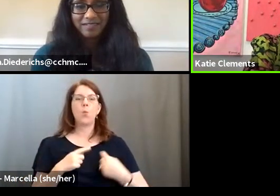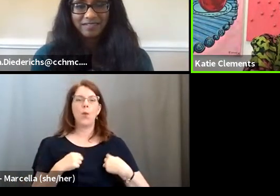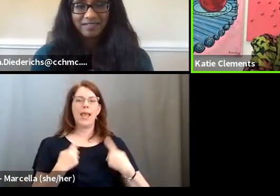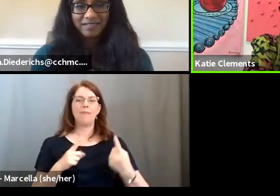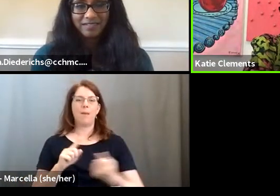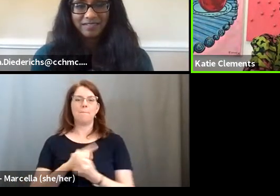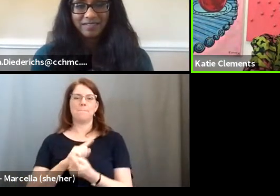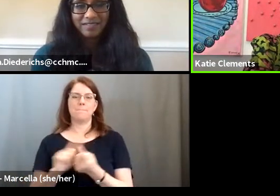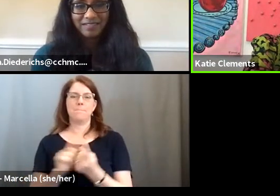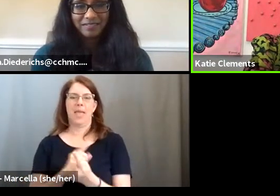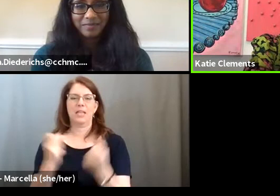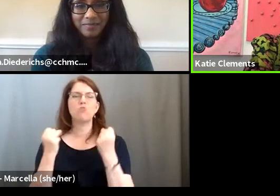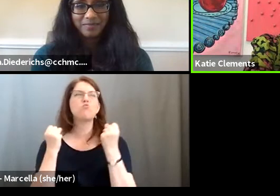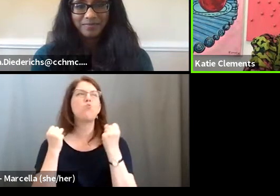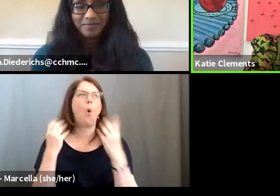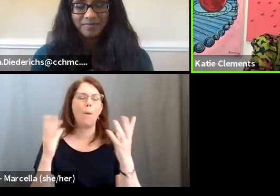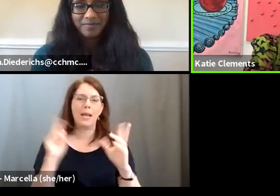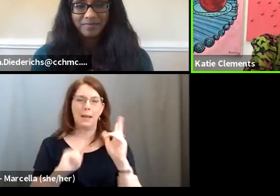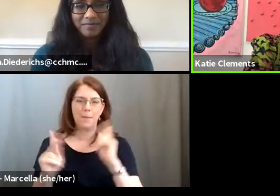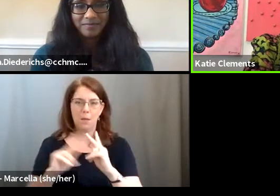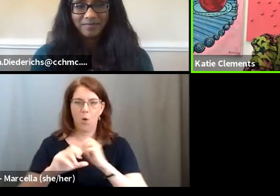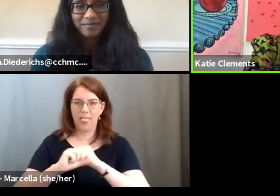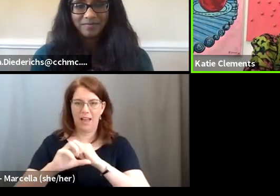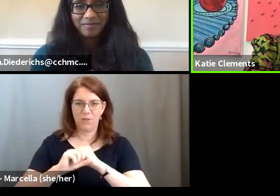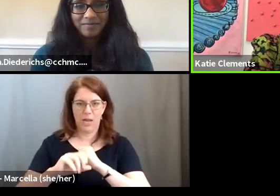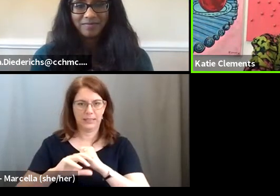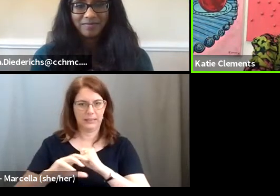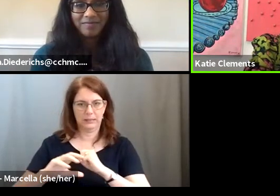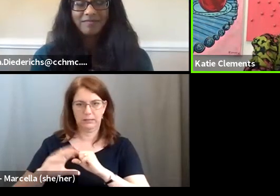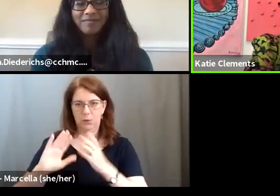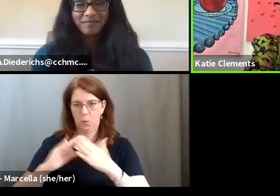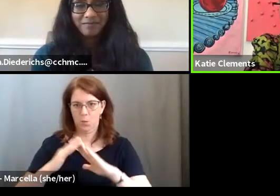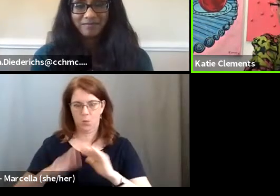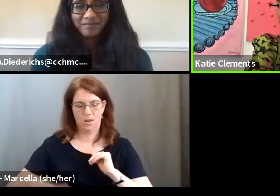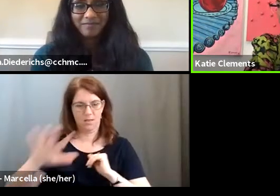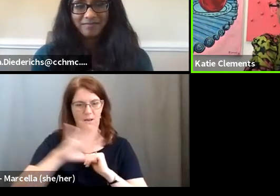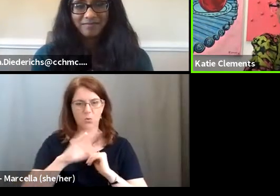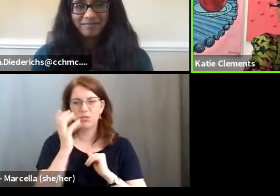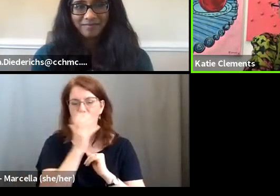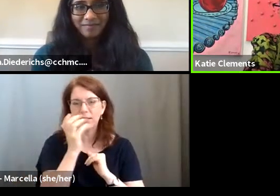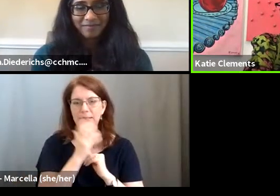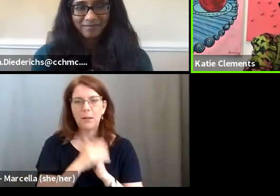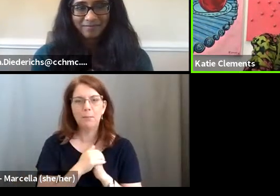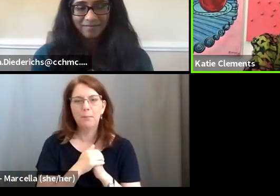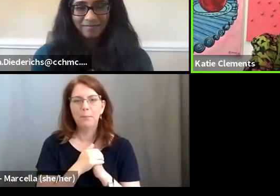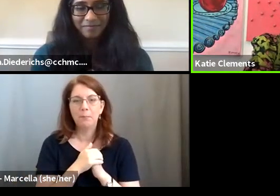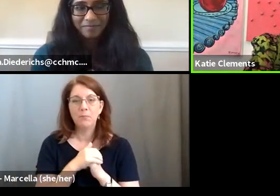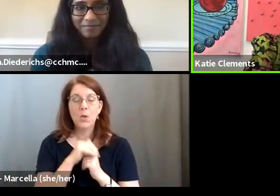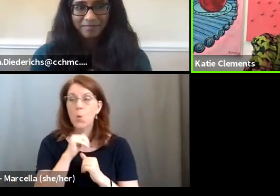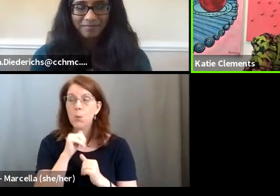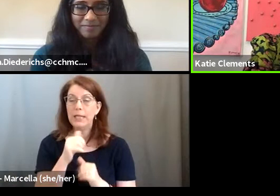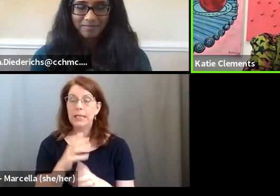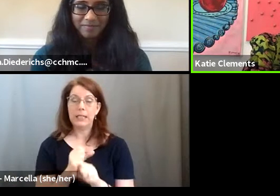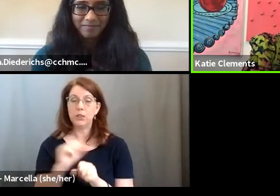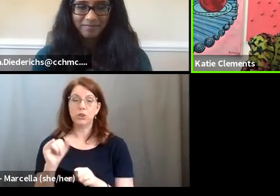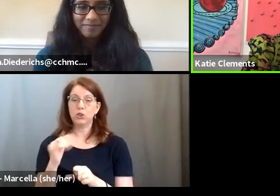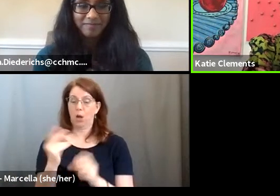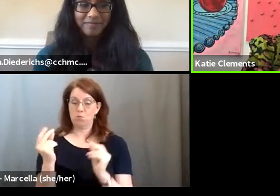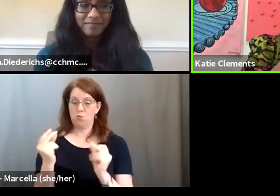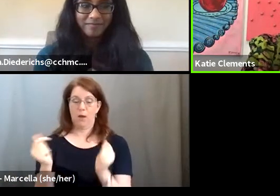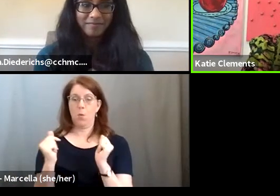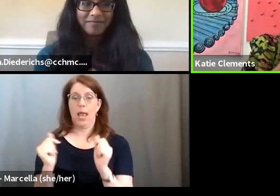people from the advertising community that it was awesome. We made we didn't get jobs right away, but